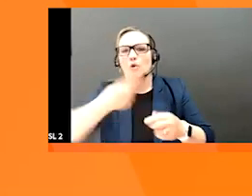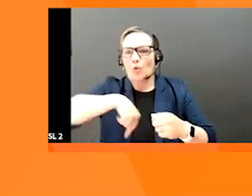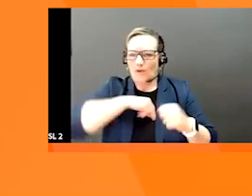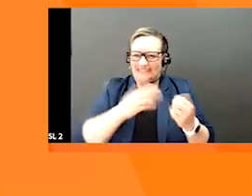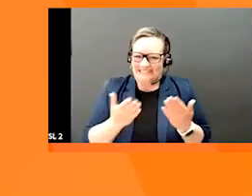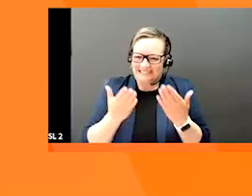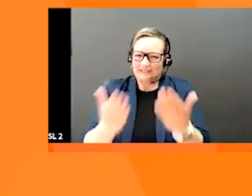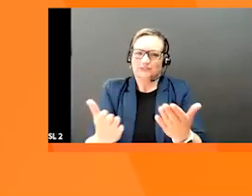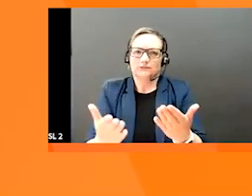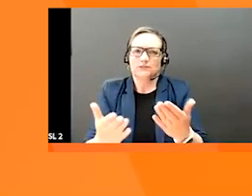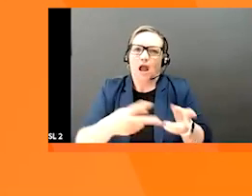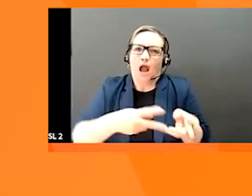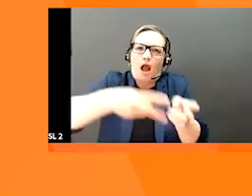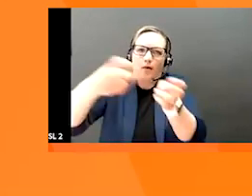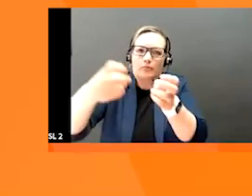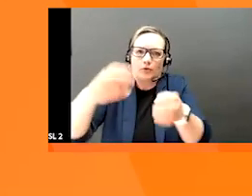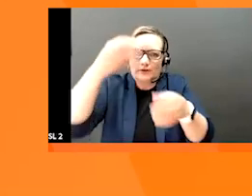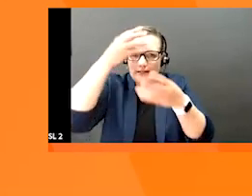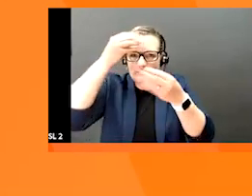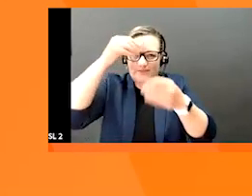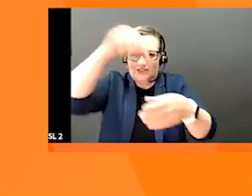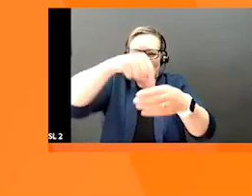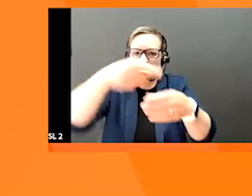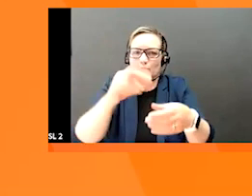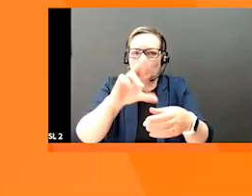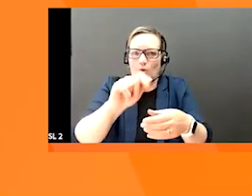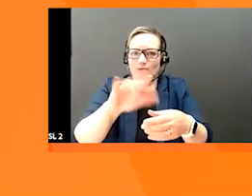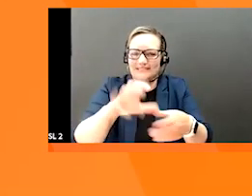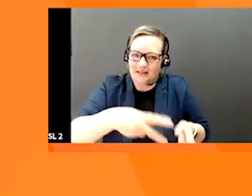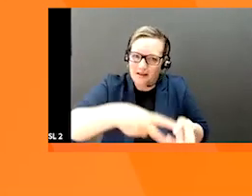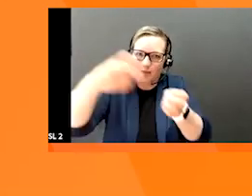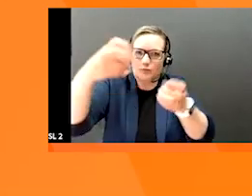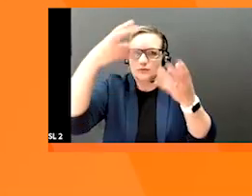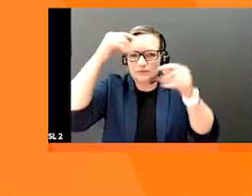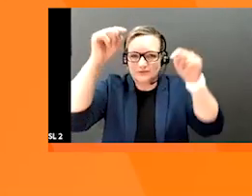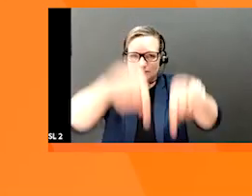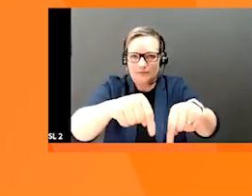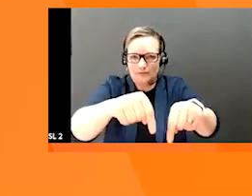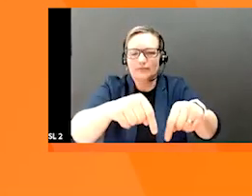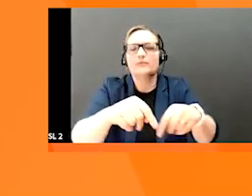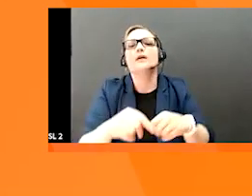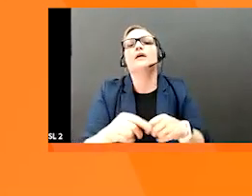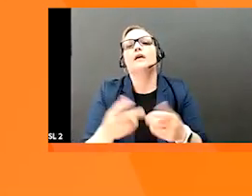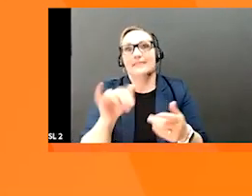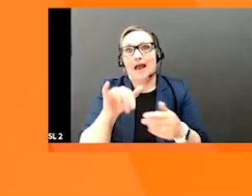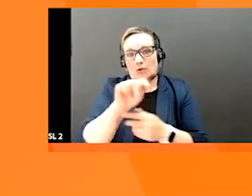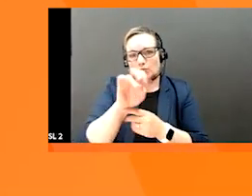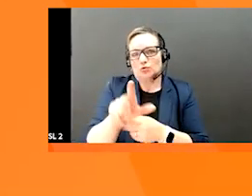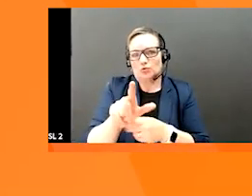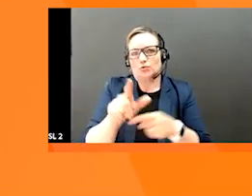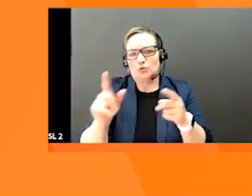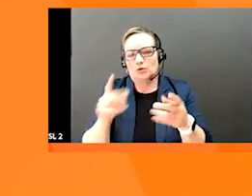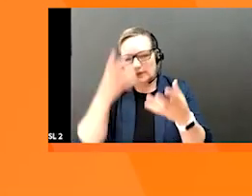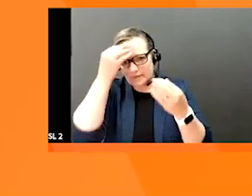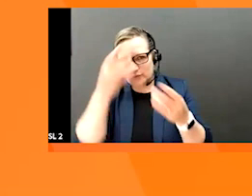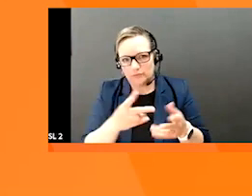and upload all that information in there. That is the tool you're going to use to get the information in